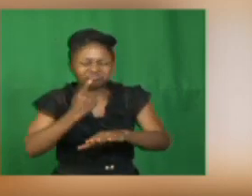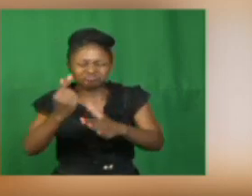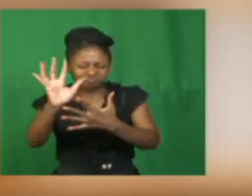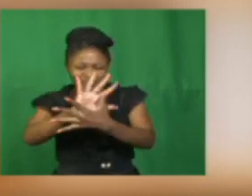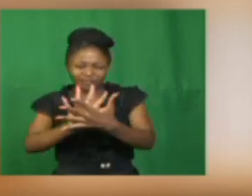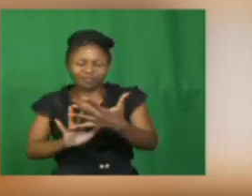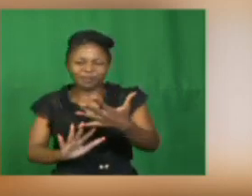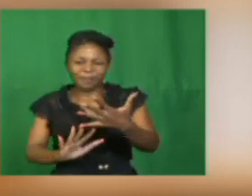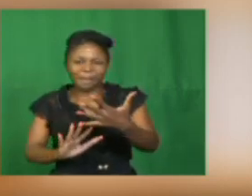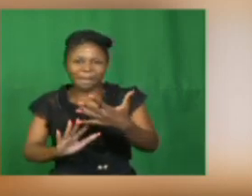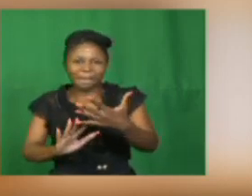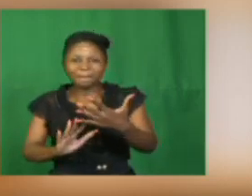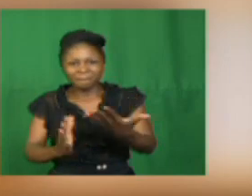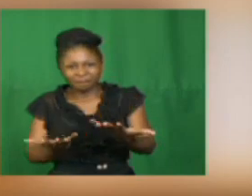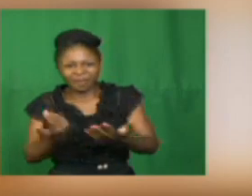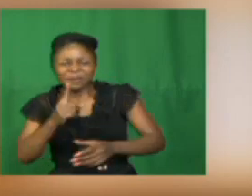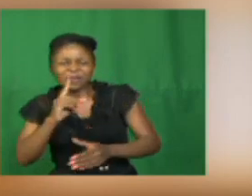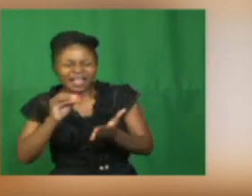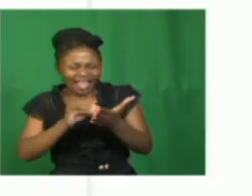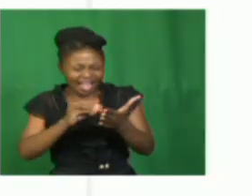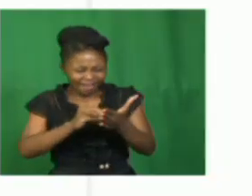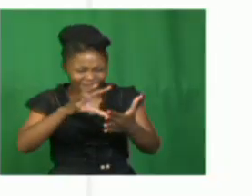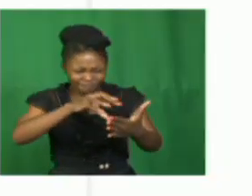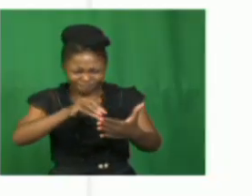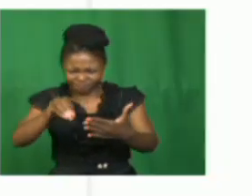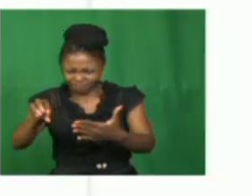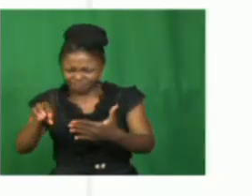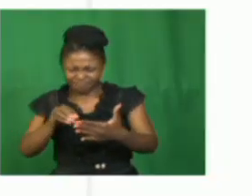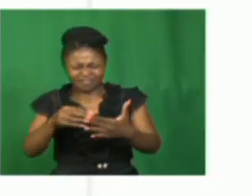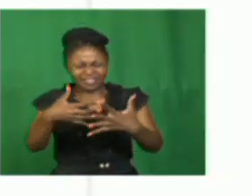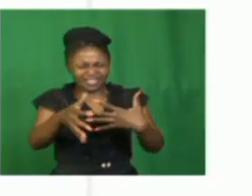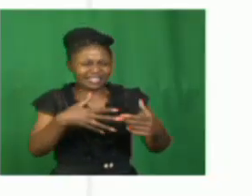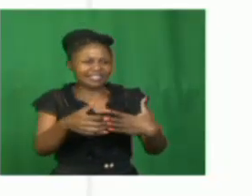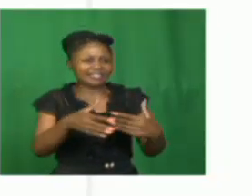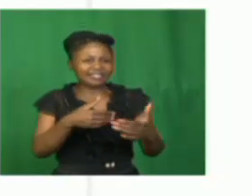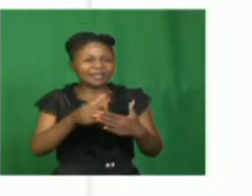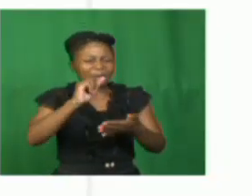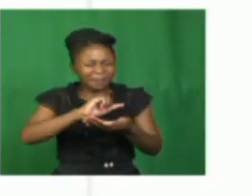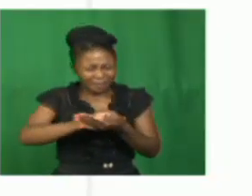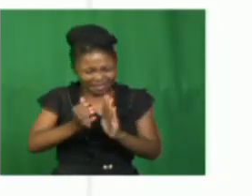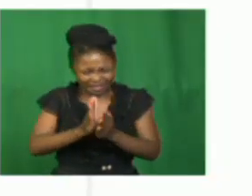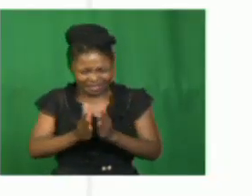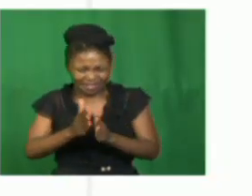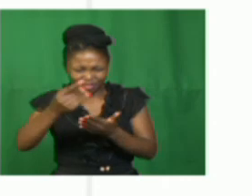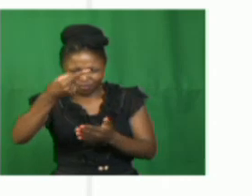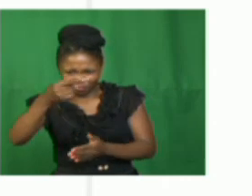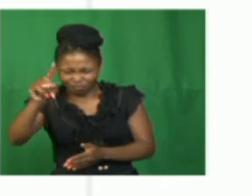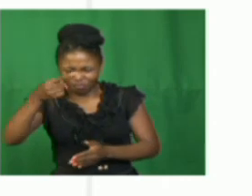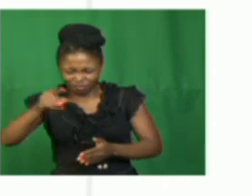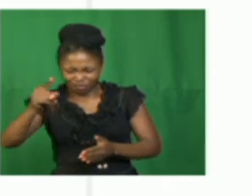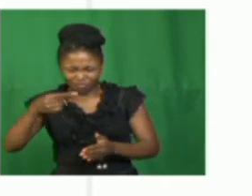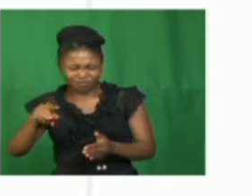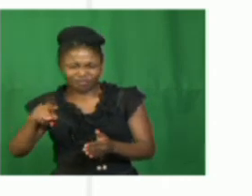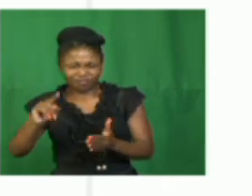But there are certain elements that qualify a piece of writing to be